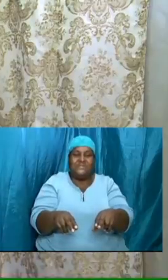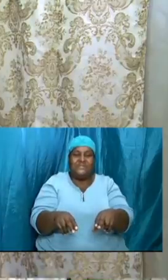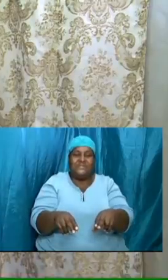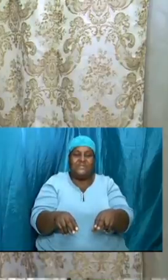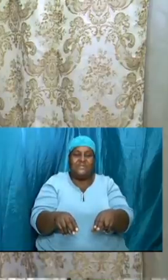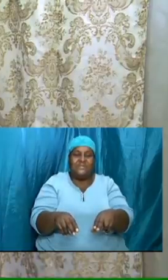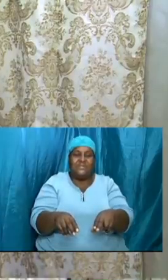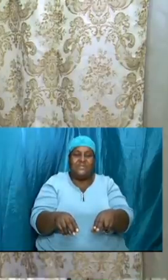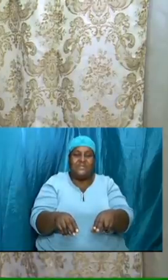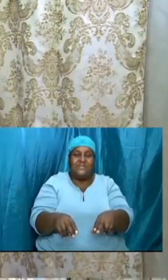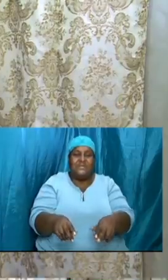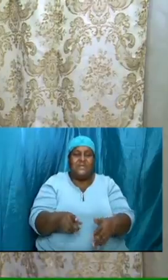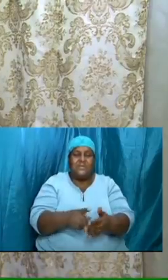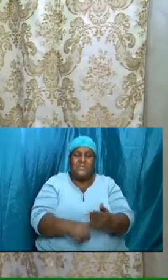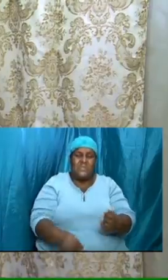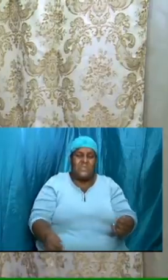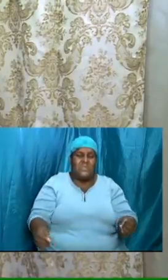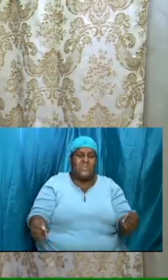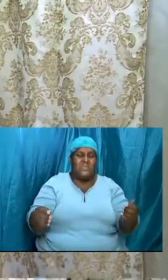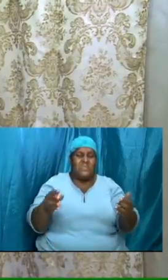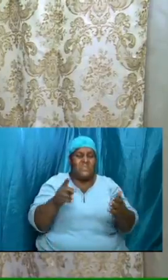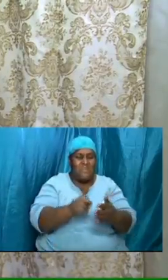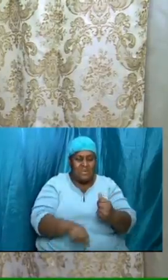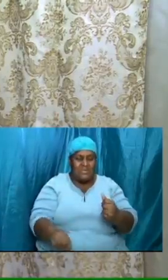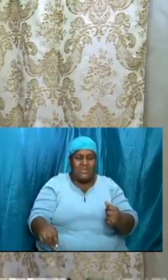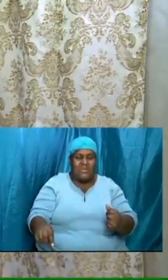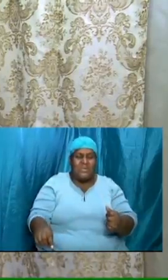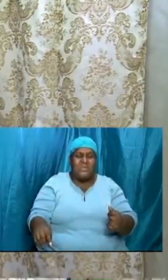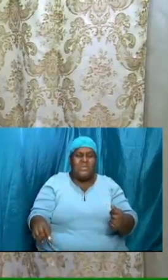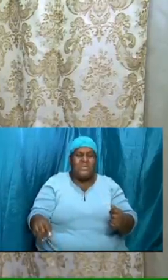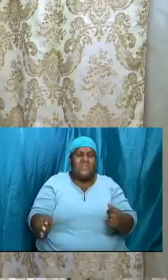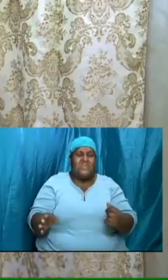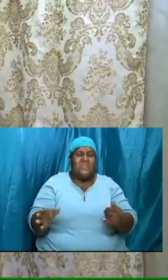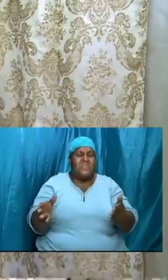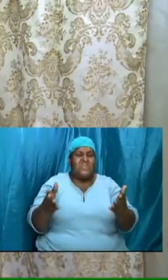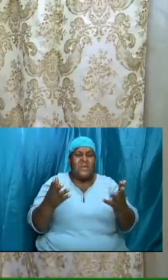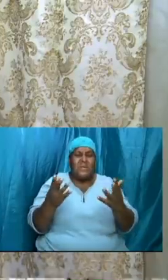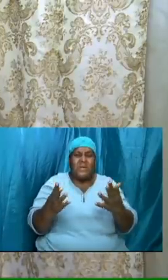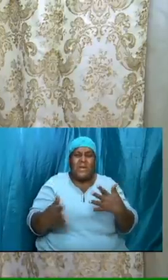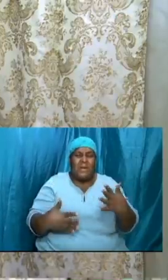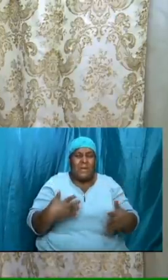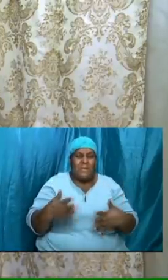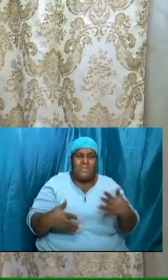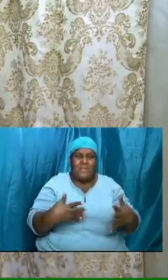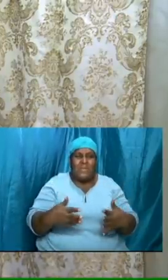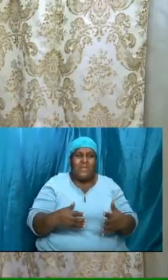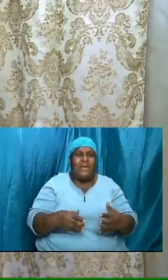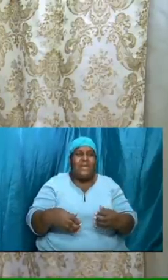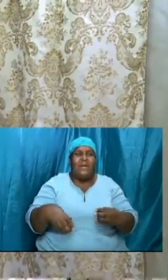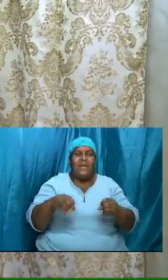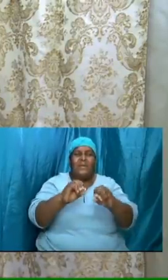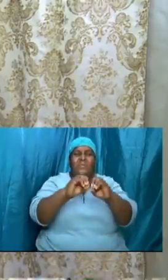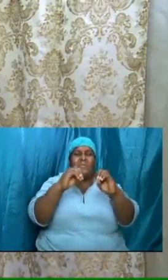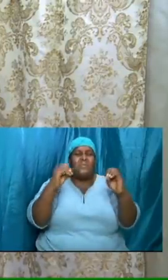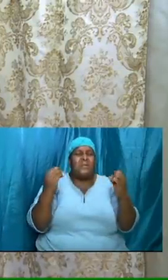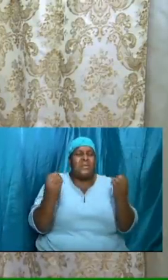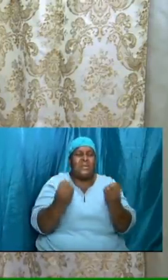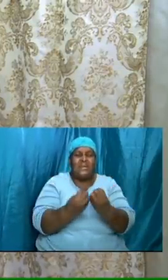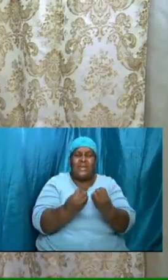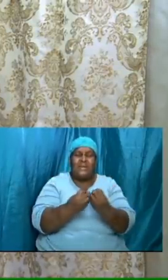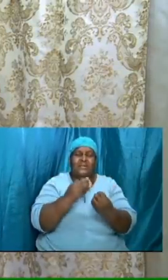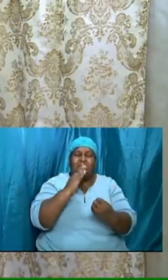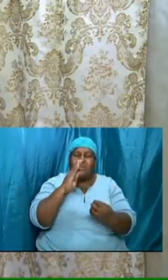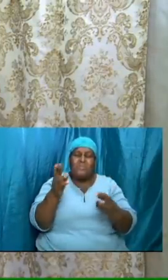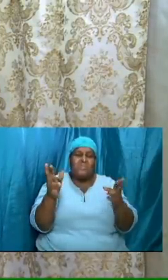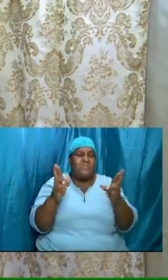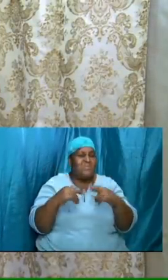we are anticipating, and how we are organizing to be ready, there is